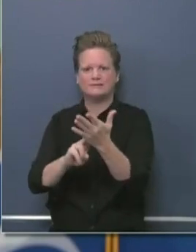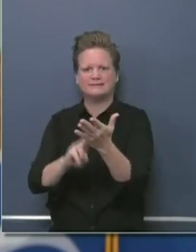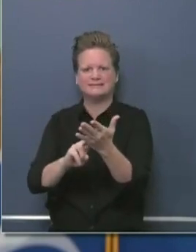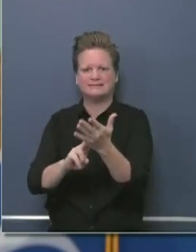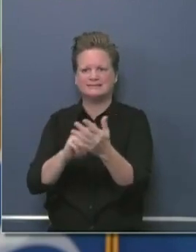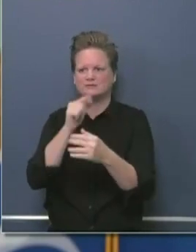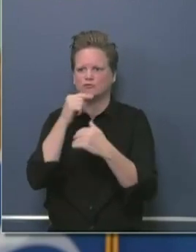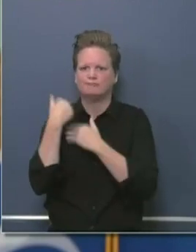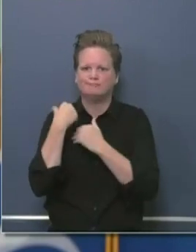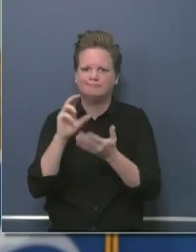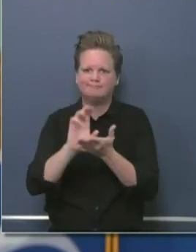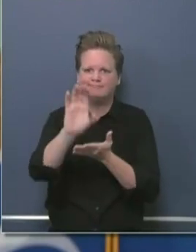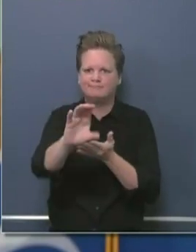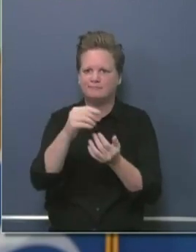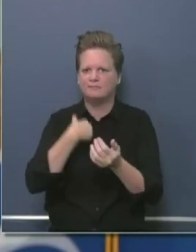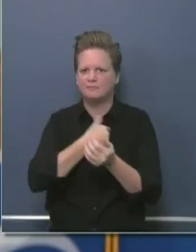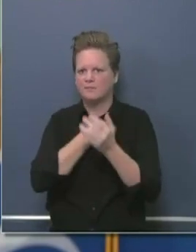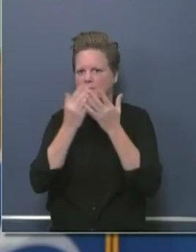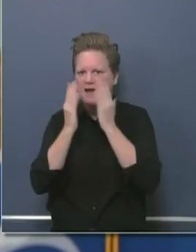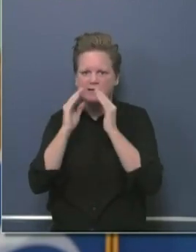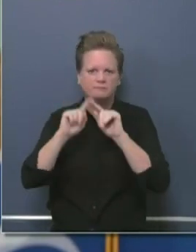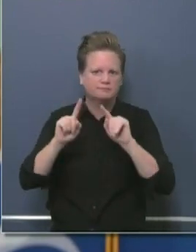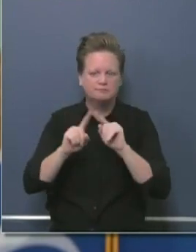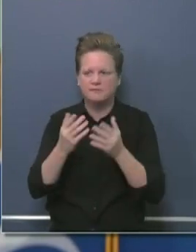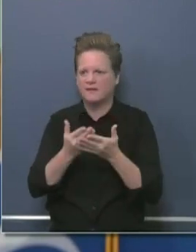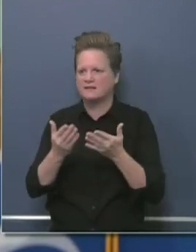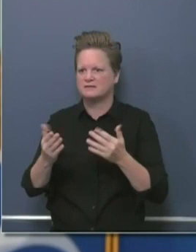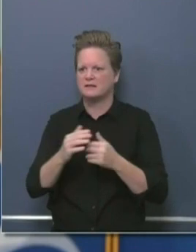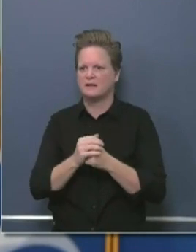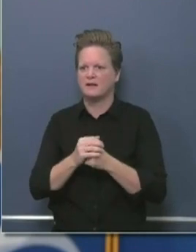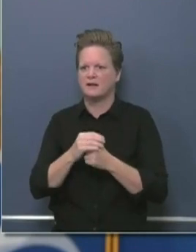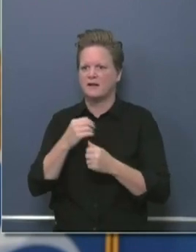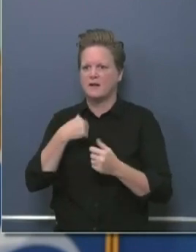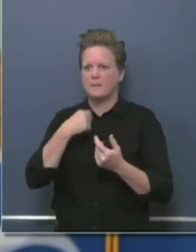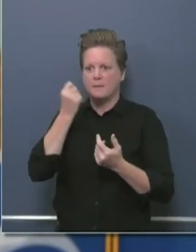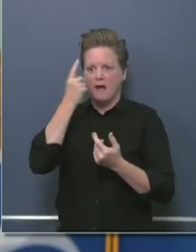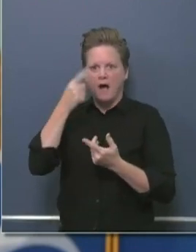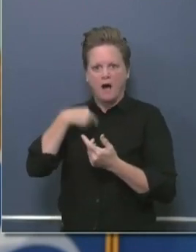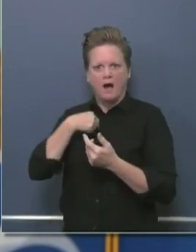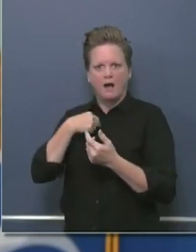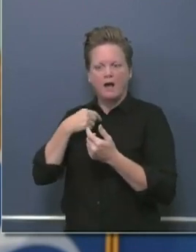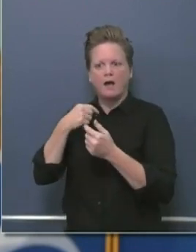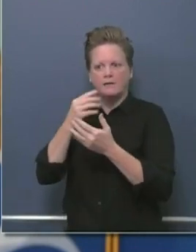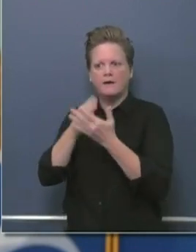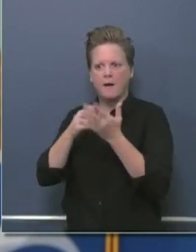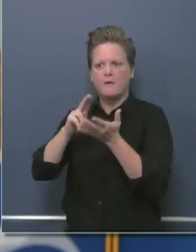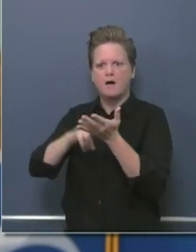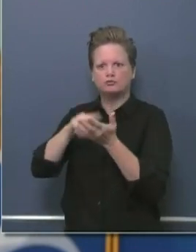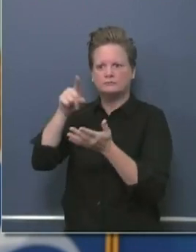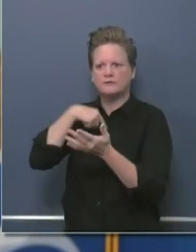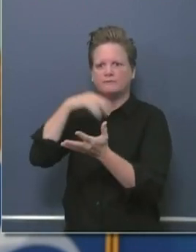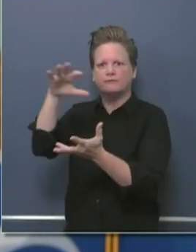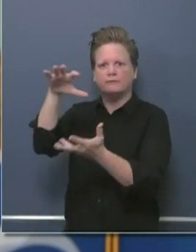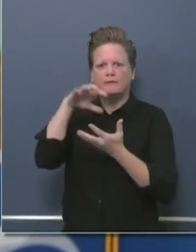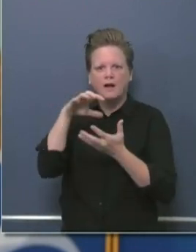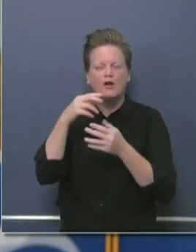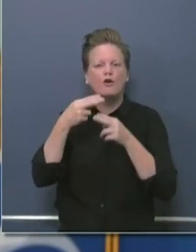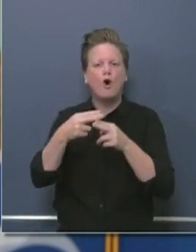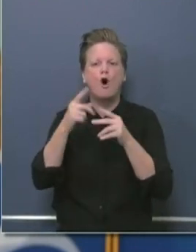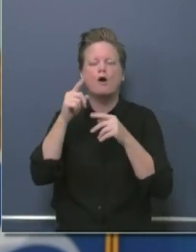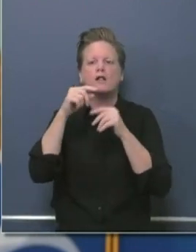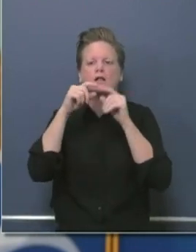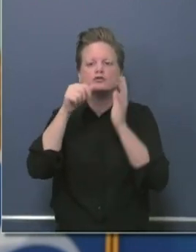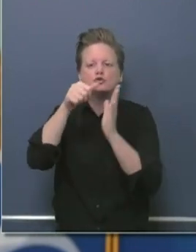shipments earlier than we had anticipated on the contract of these surgical masks, these procedure masks.